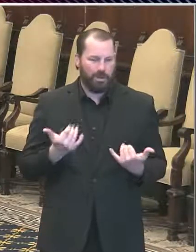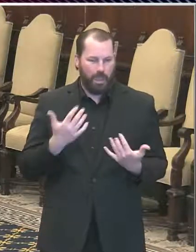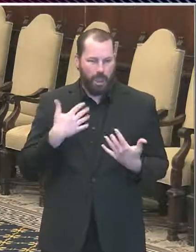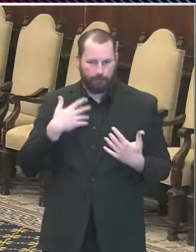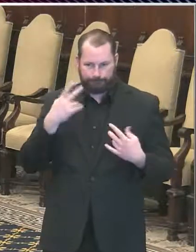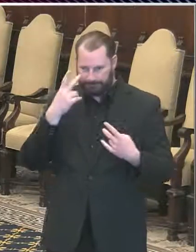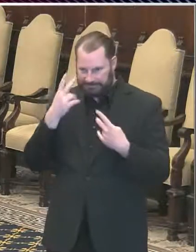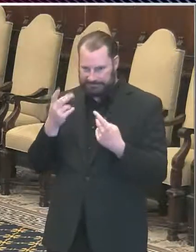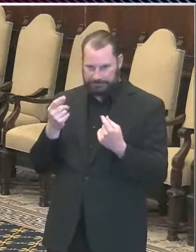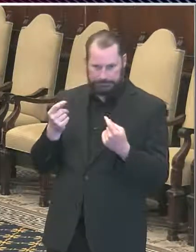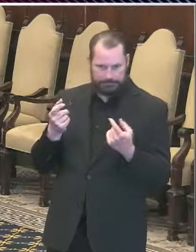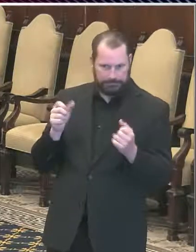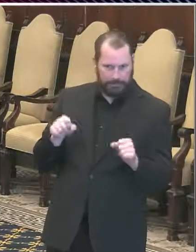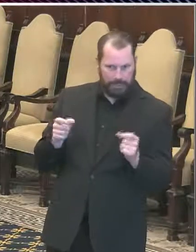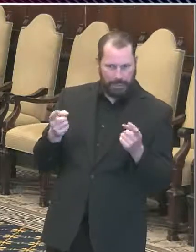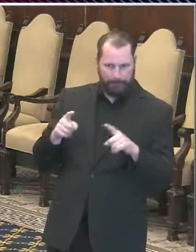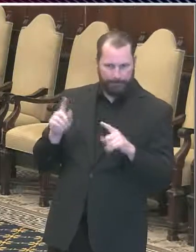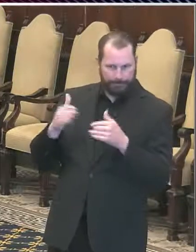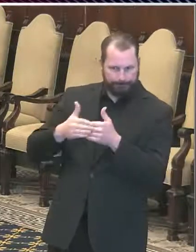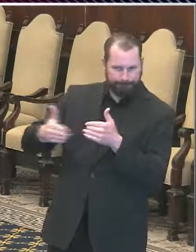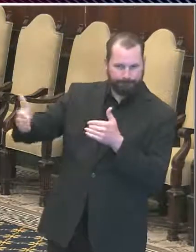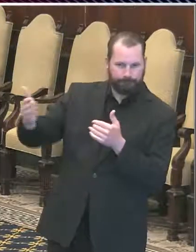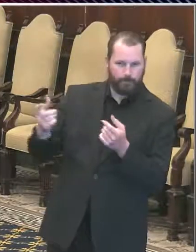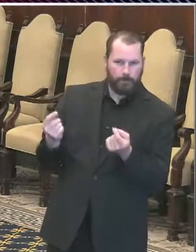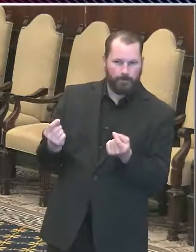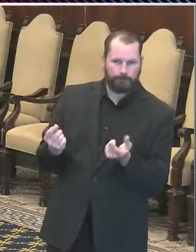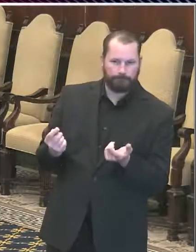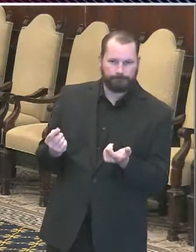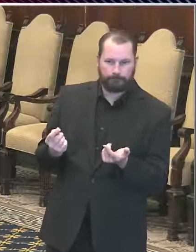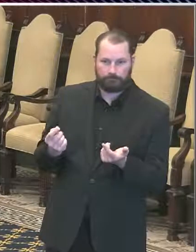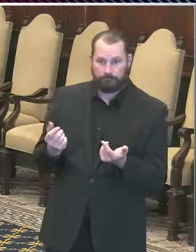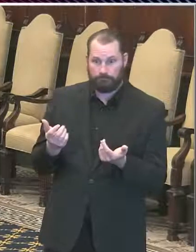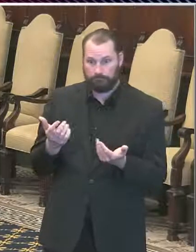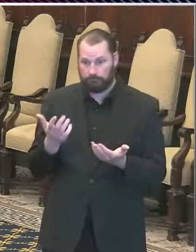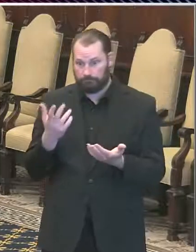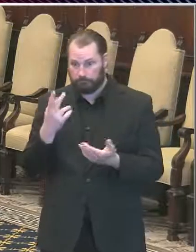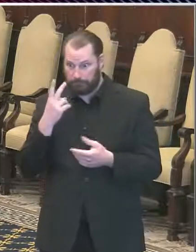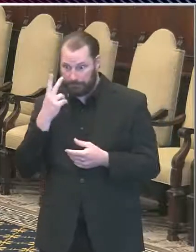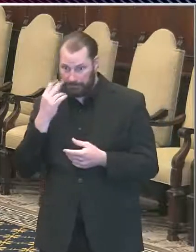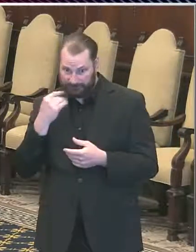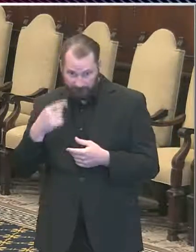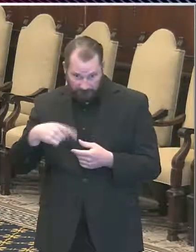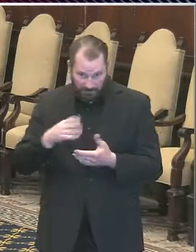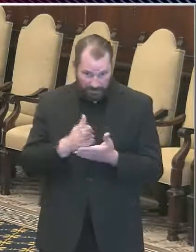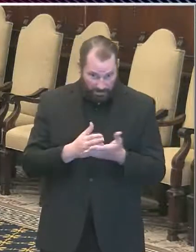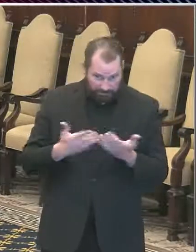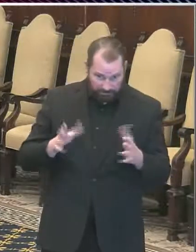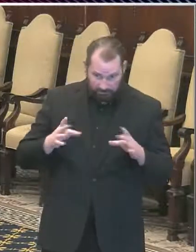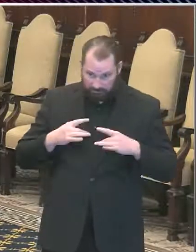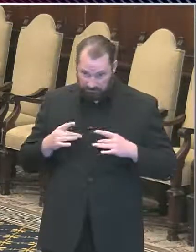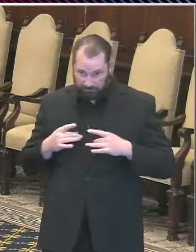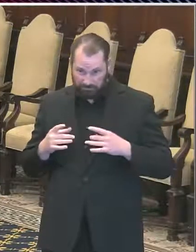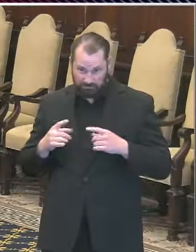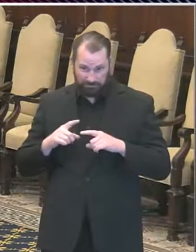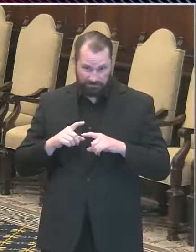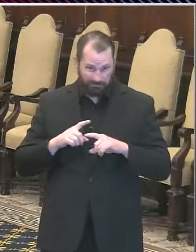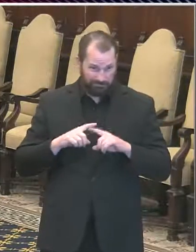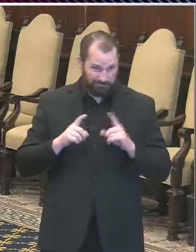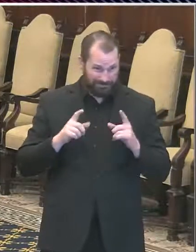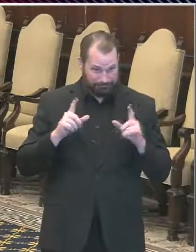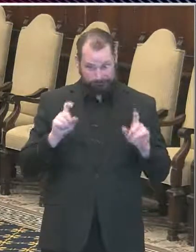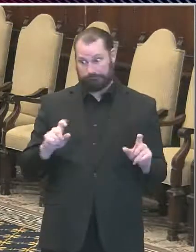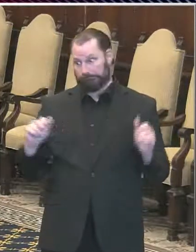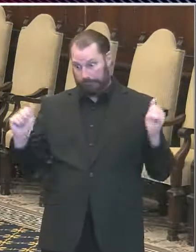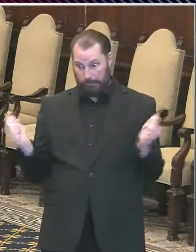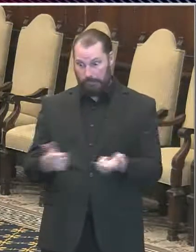someone and spend enough time to where it might be showing infection. But to just sort of to everyone, it doesn't really make sense to us right now. And are